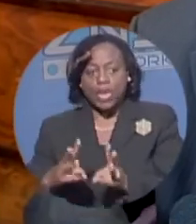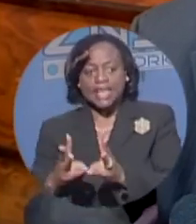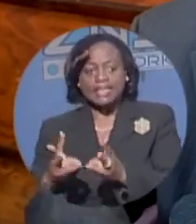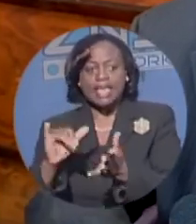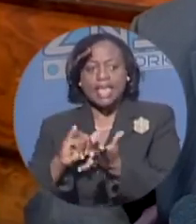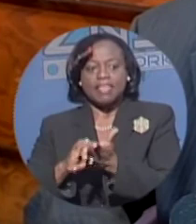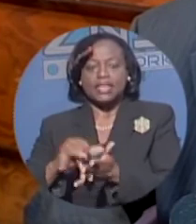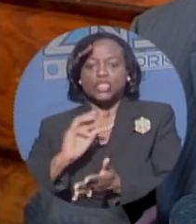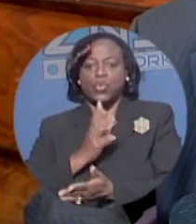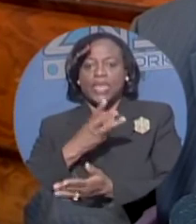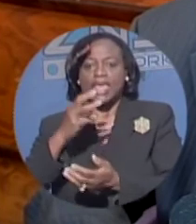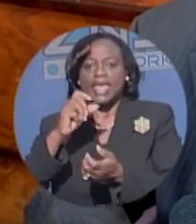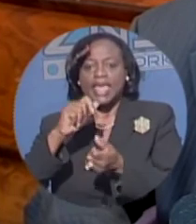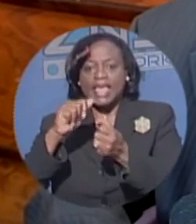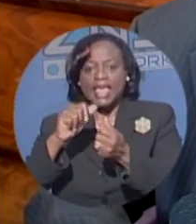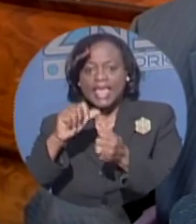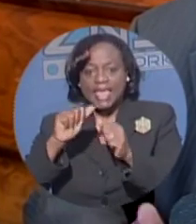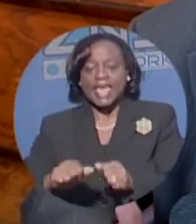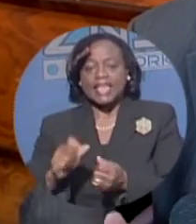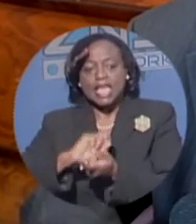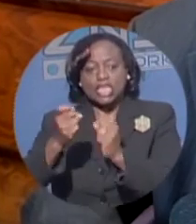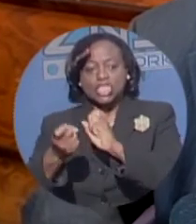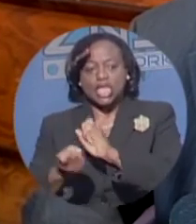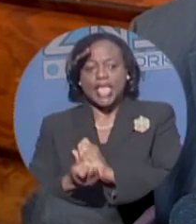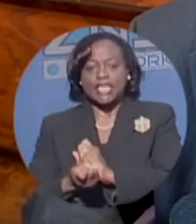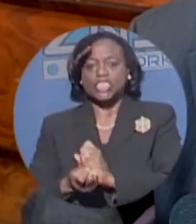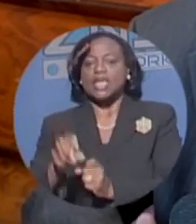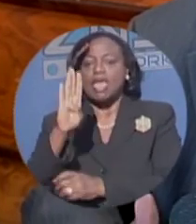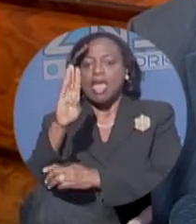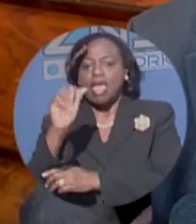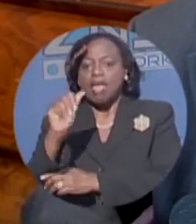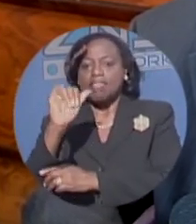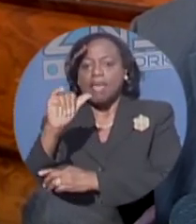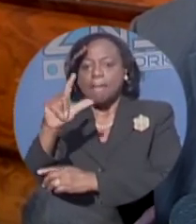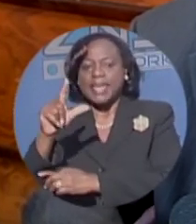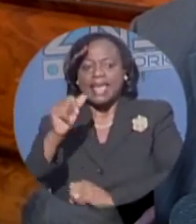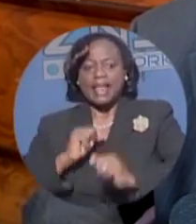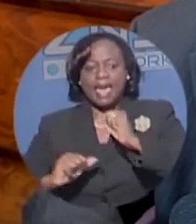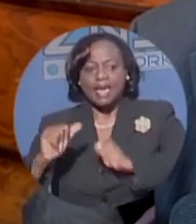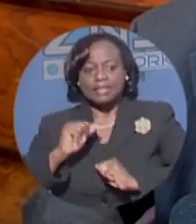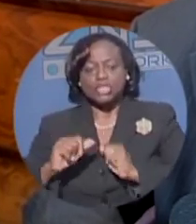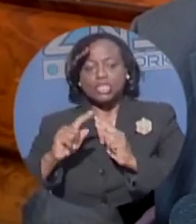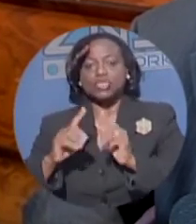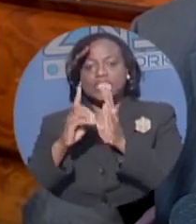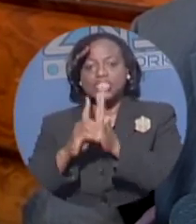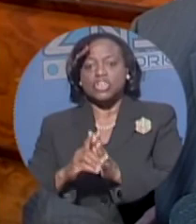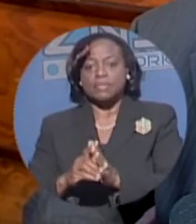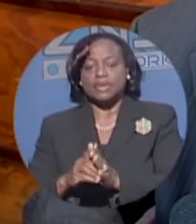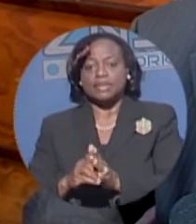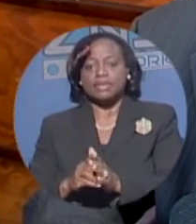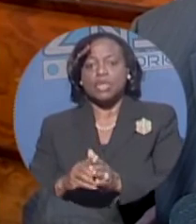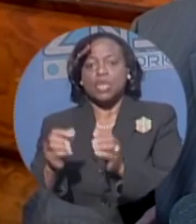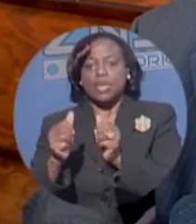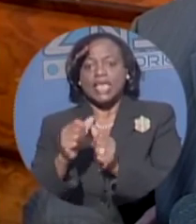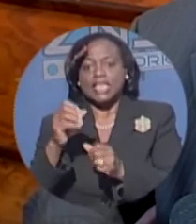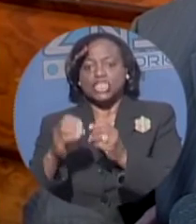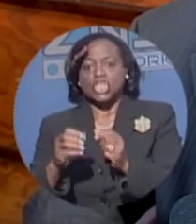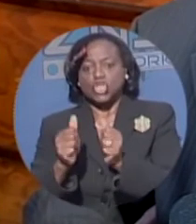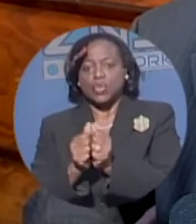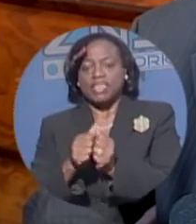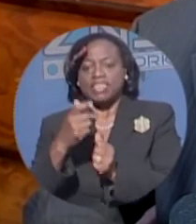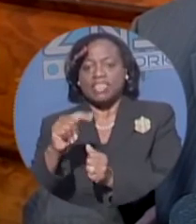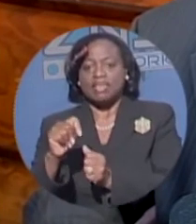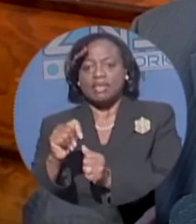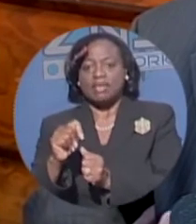we can amend the bail act so as to determine, in conjunction with the